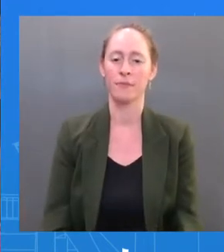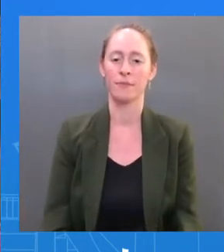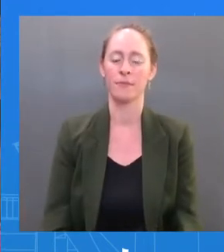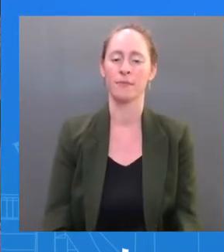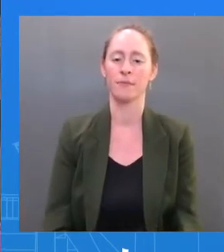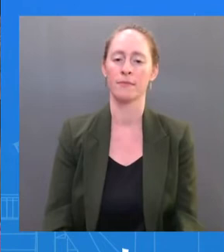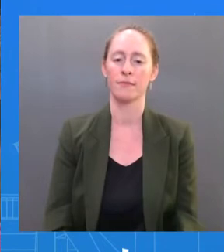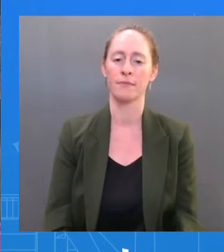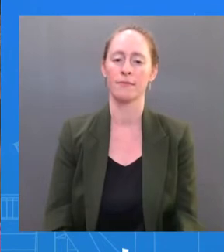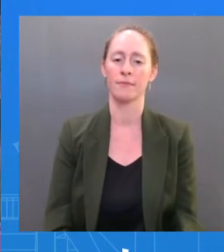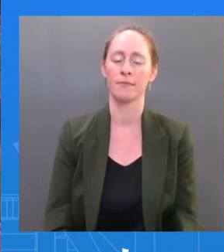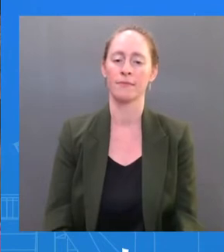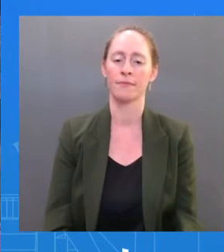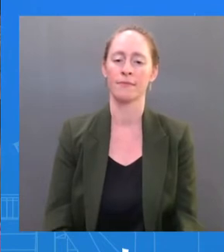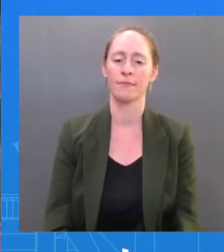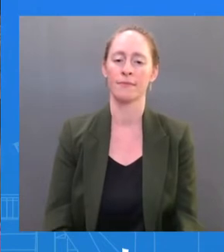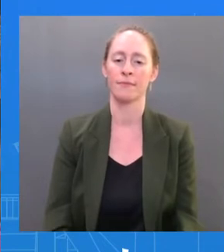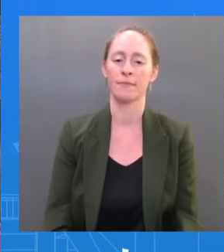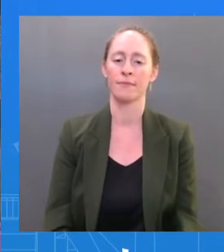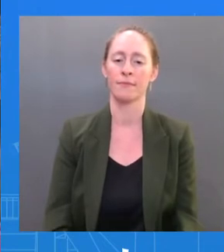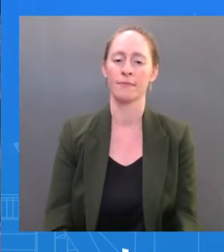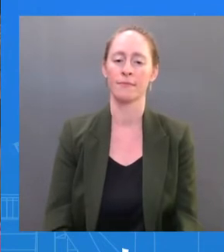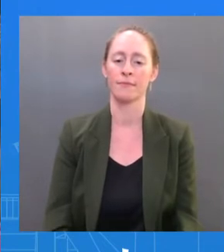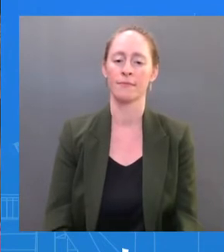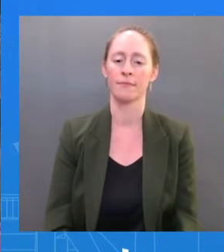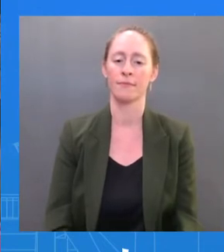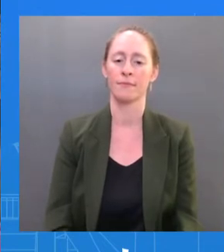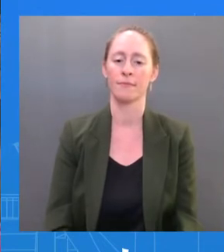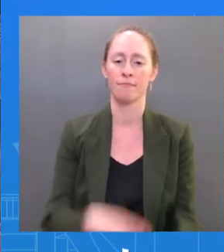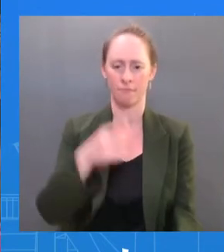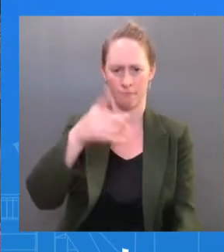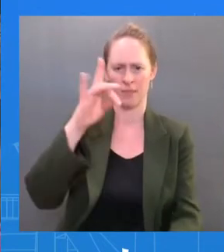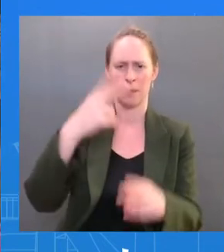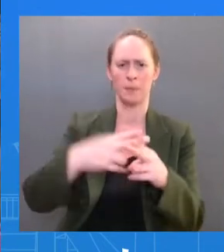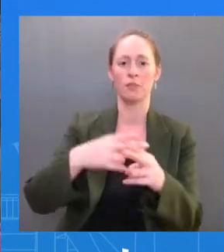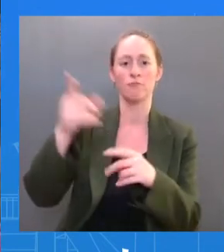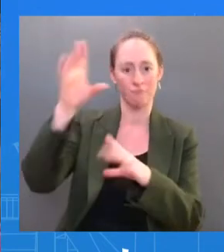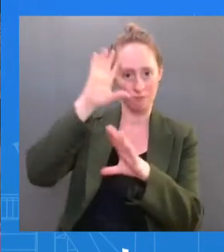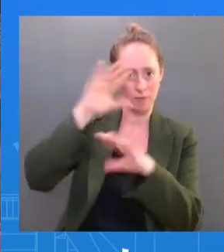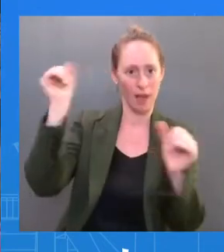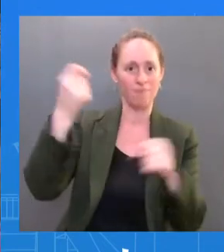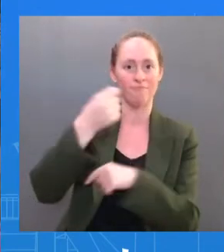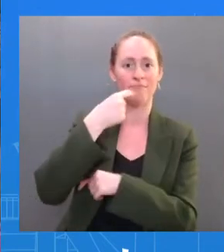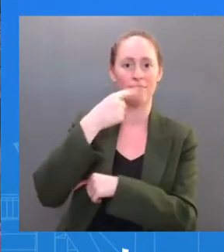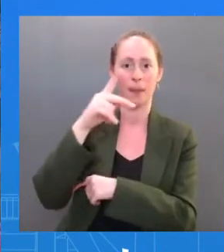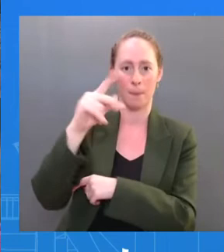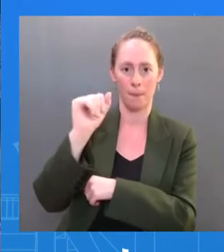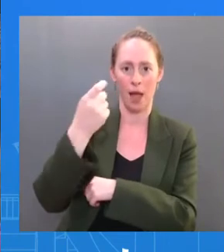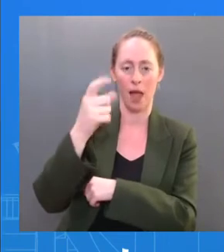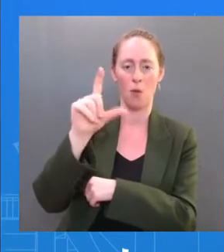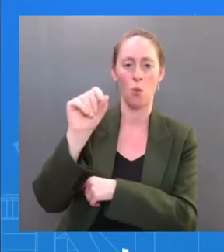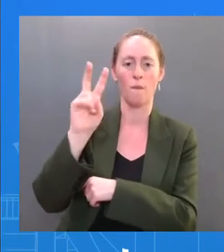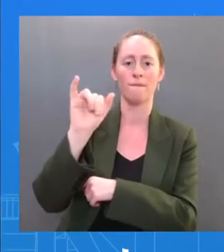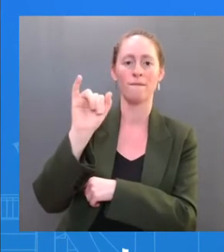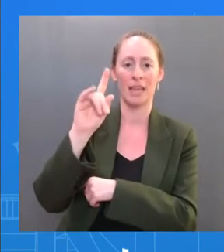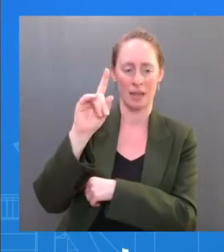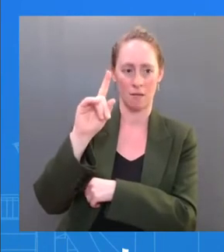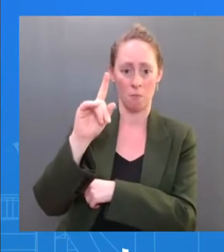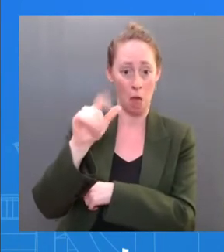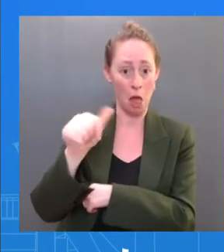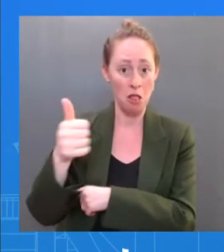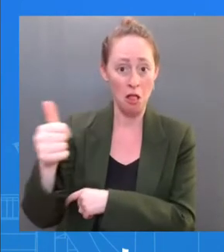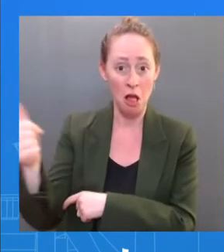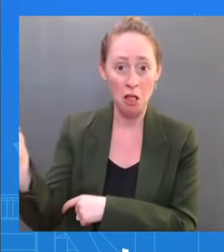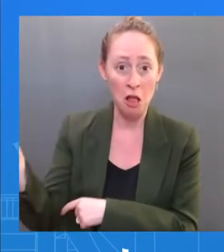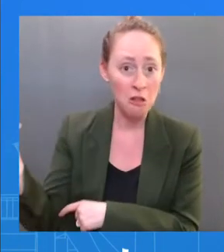It's — it's been unclear how the two work together. Dr. there more serious cases that get a monoclonal? Can you walk through that? Dr. I think there are two good choices for therapies.